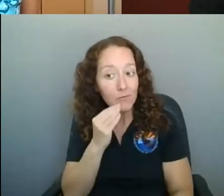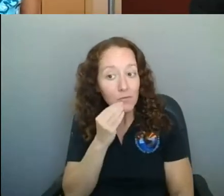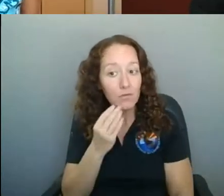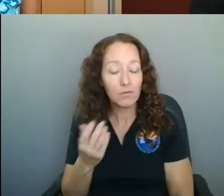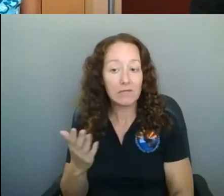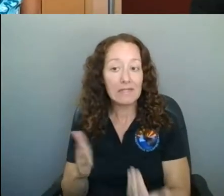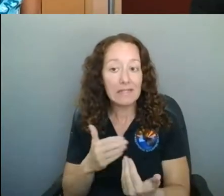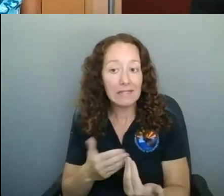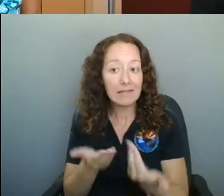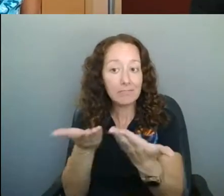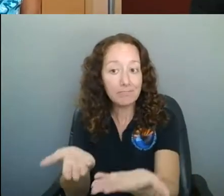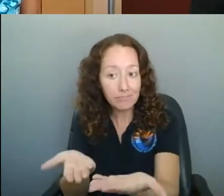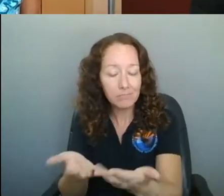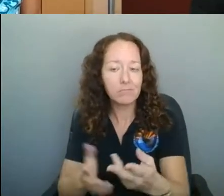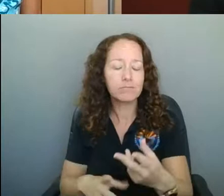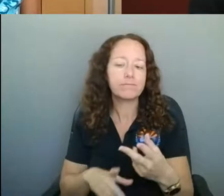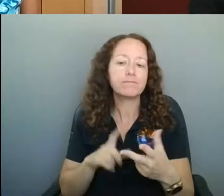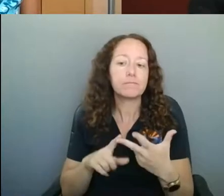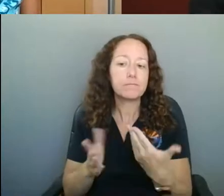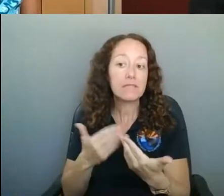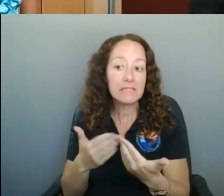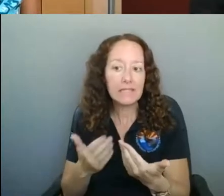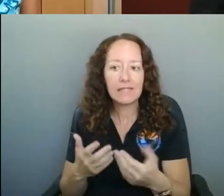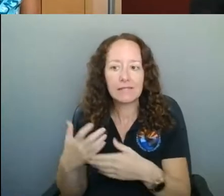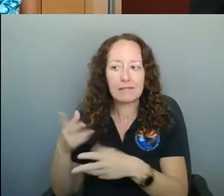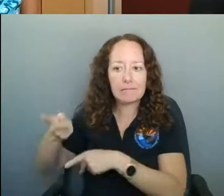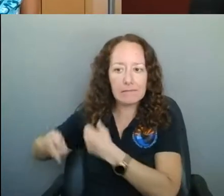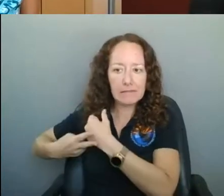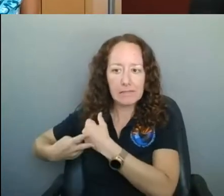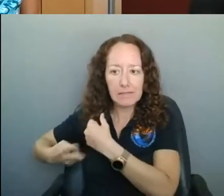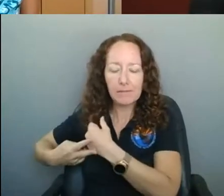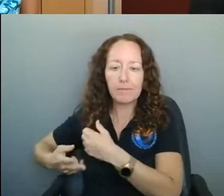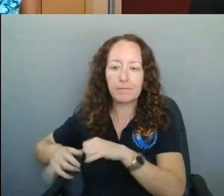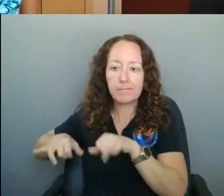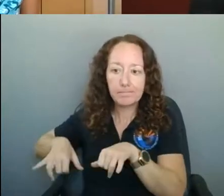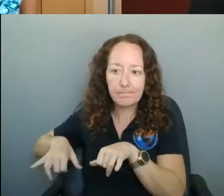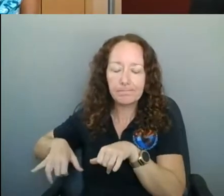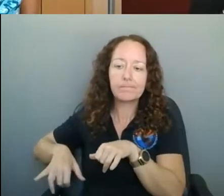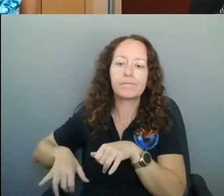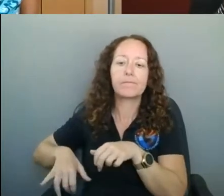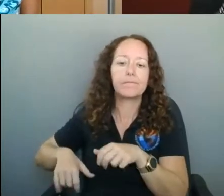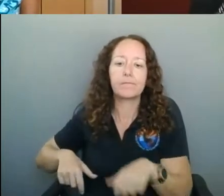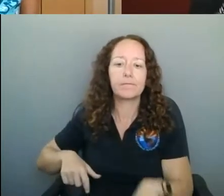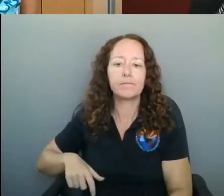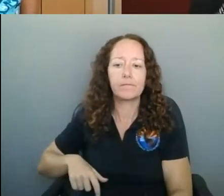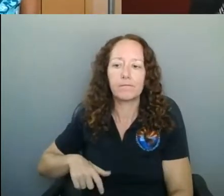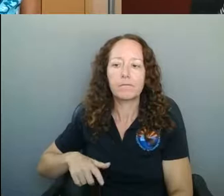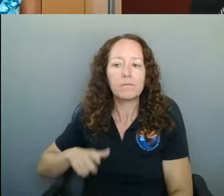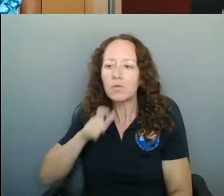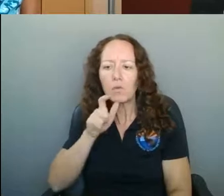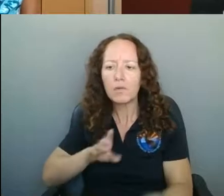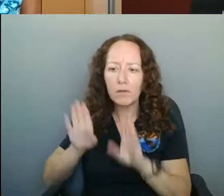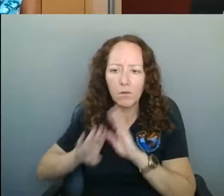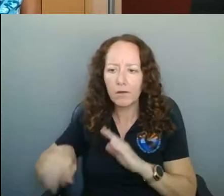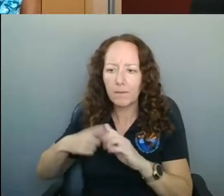easy to serve and easy to maintain or preserve without having it soiled. But you can